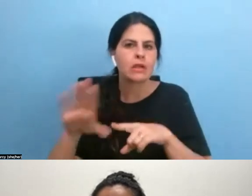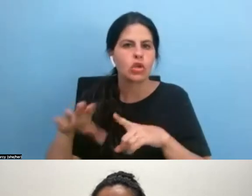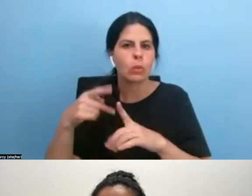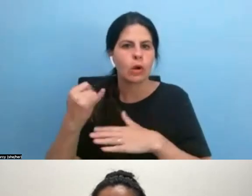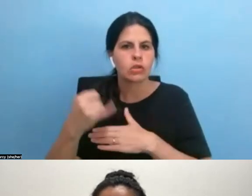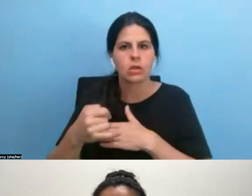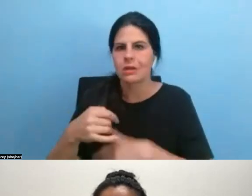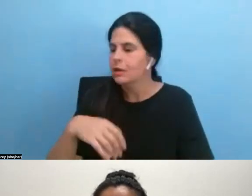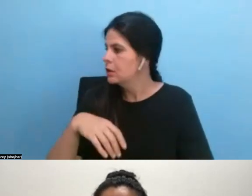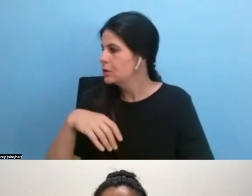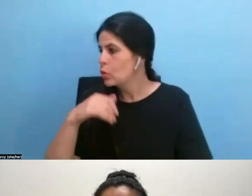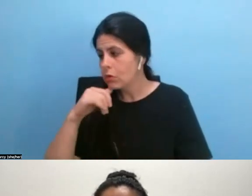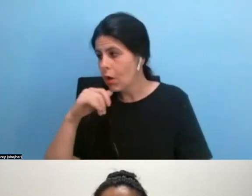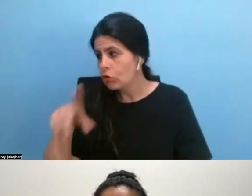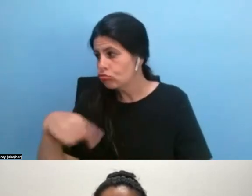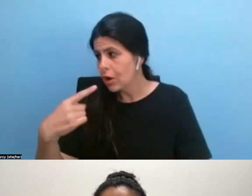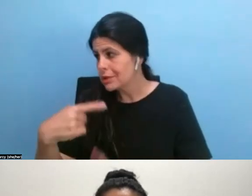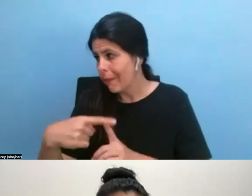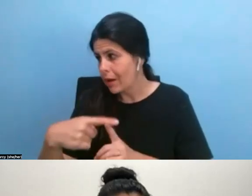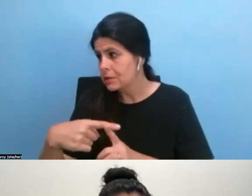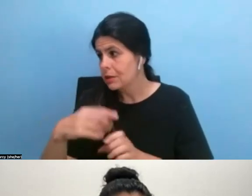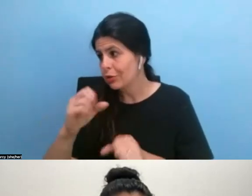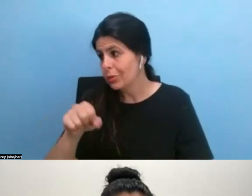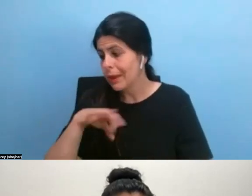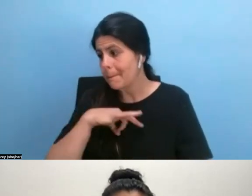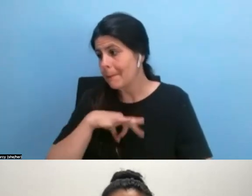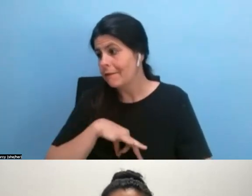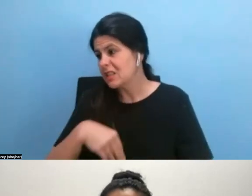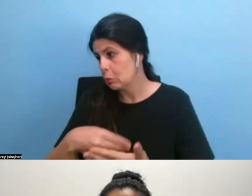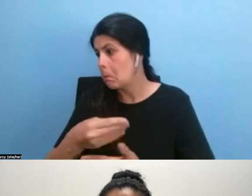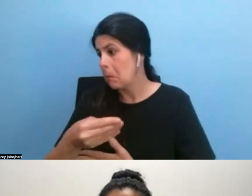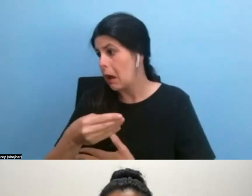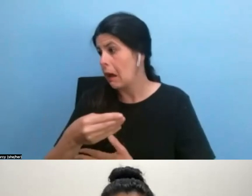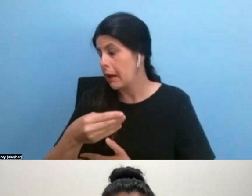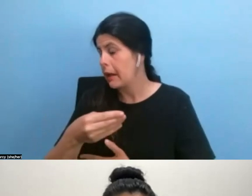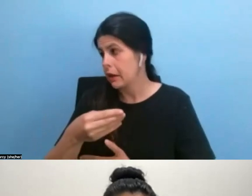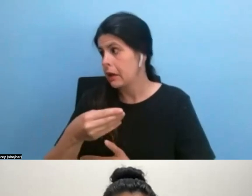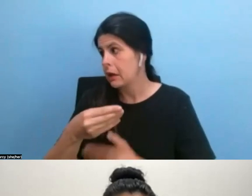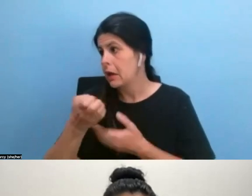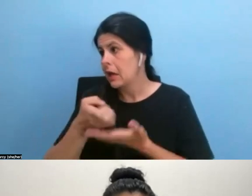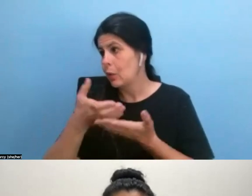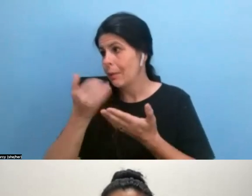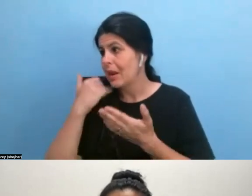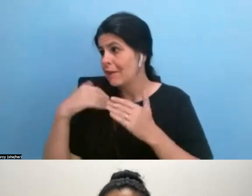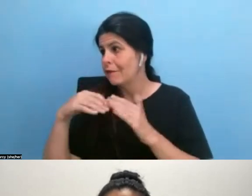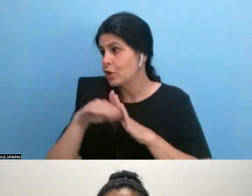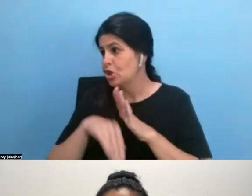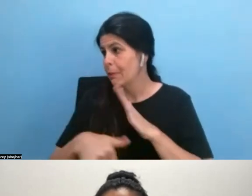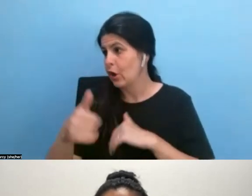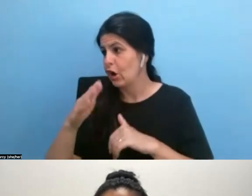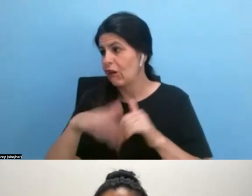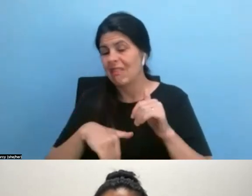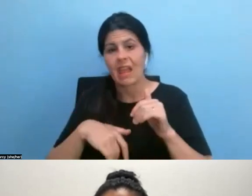positive, however, like it sounds like it might be a benefit to buy the equipment if it's going to be cheaper than renting it. However,